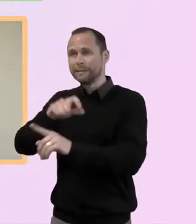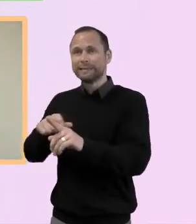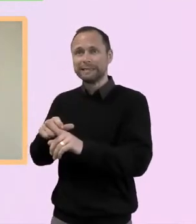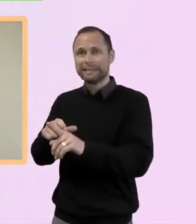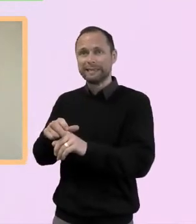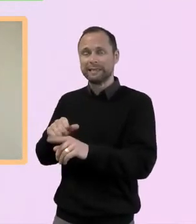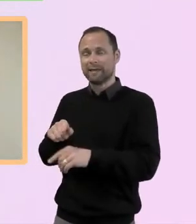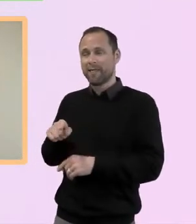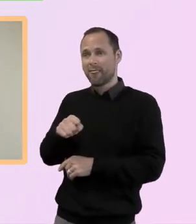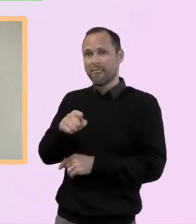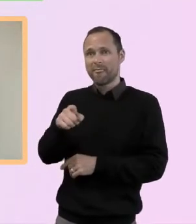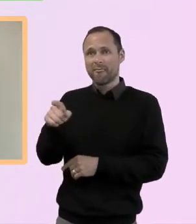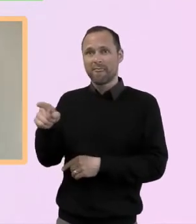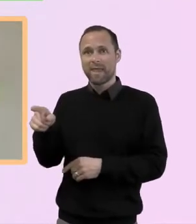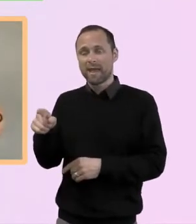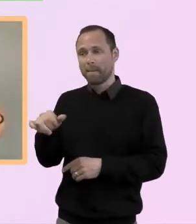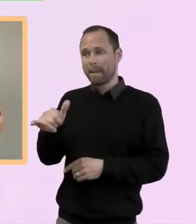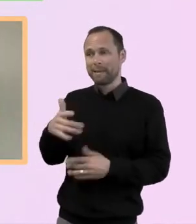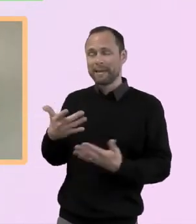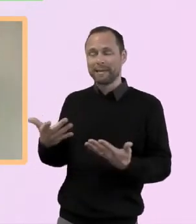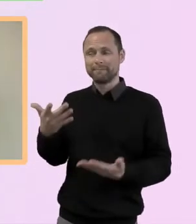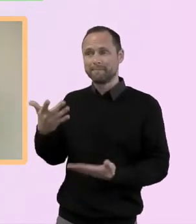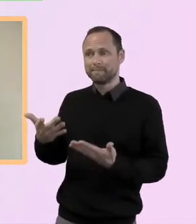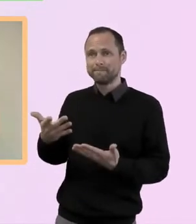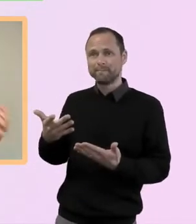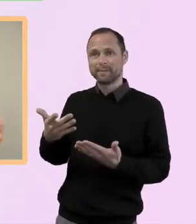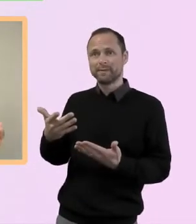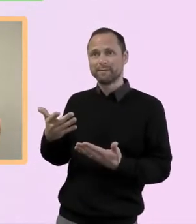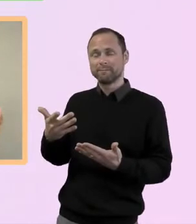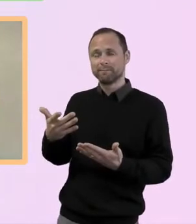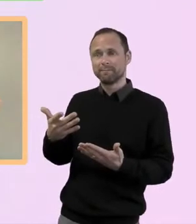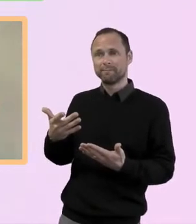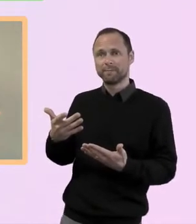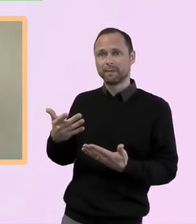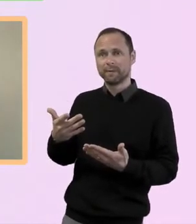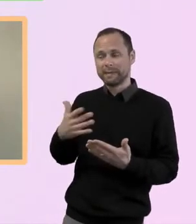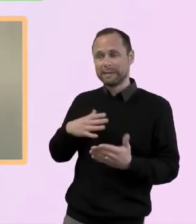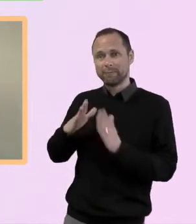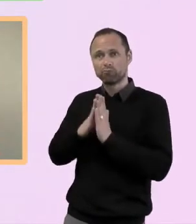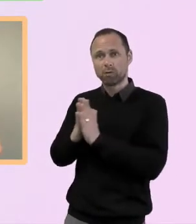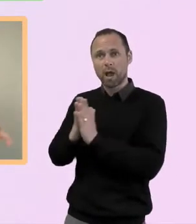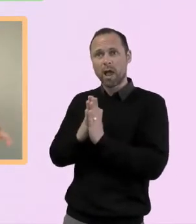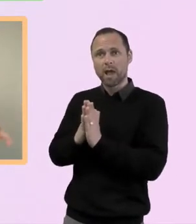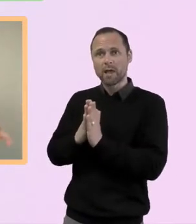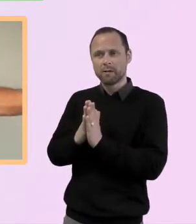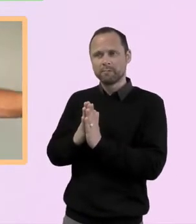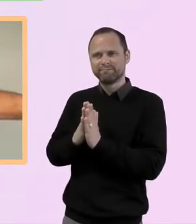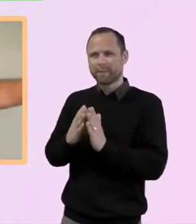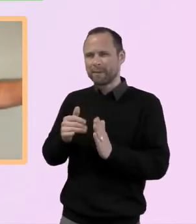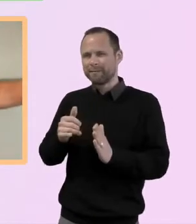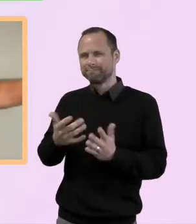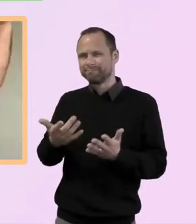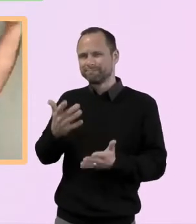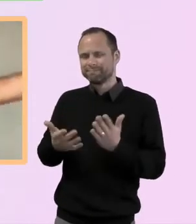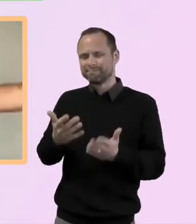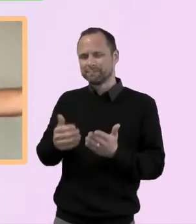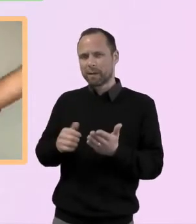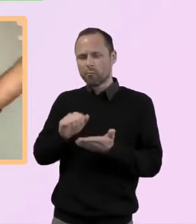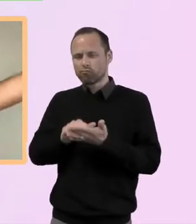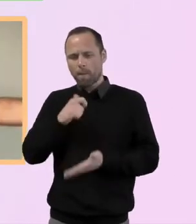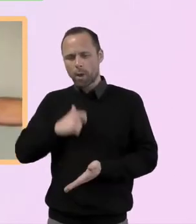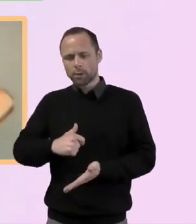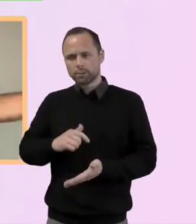while we may not be the right ones to engage in those platforms, actually, potentially praying, actually, what is God saying? Is he saying, because there's community there, there's, there's